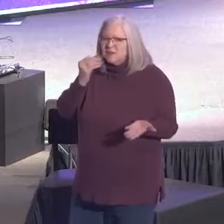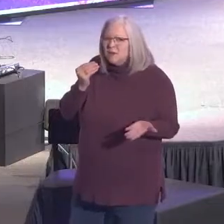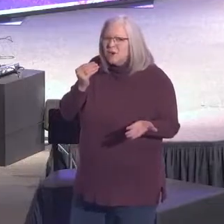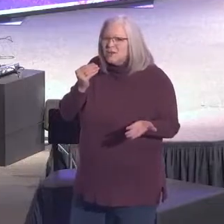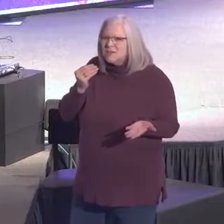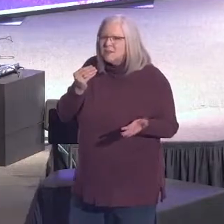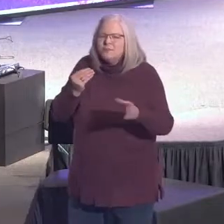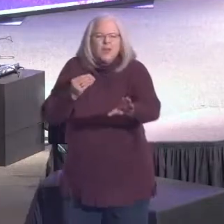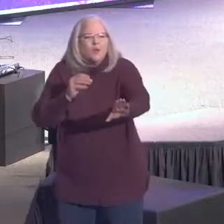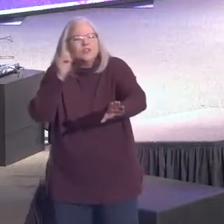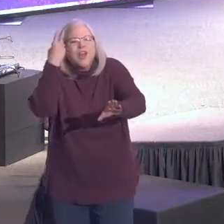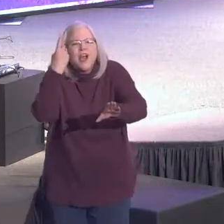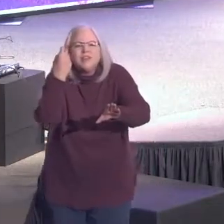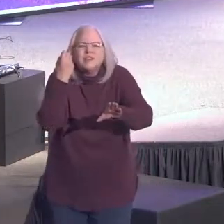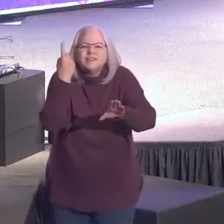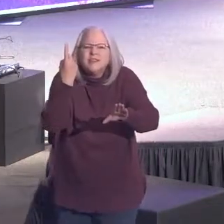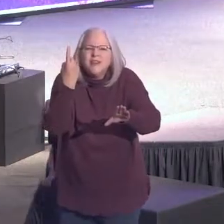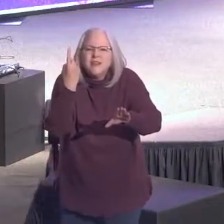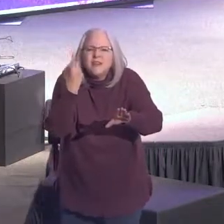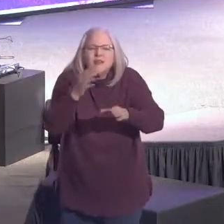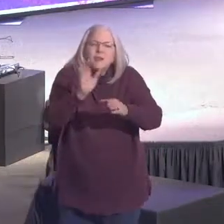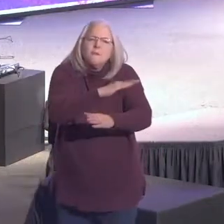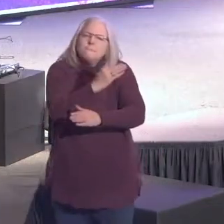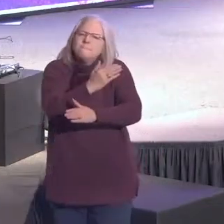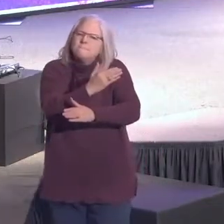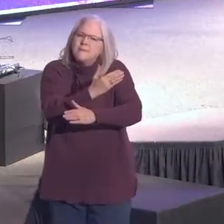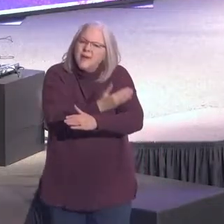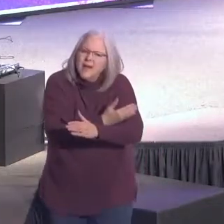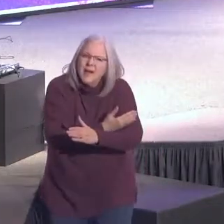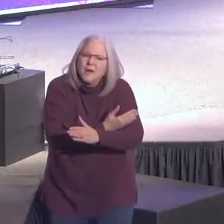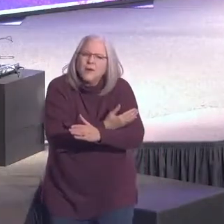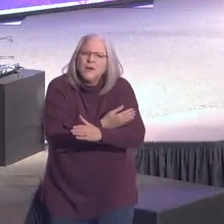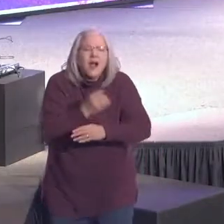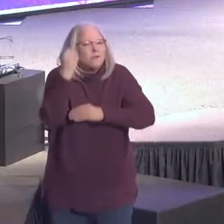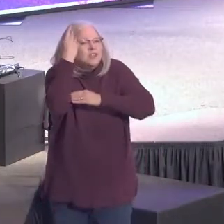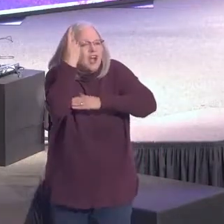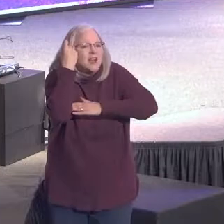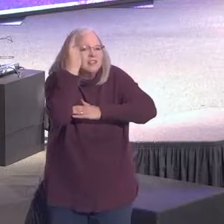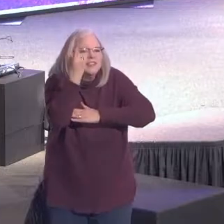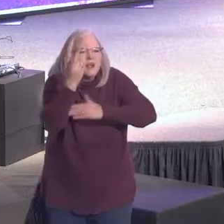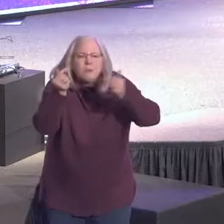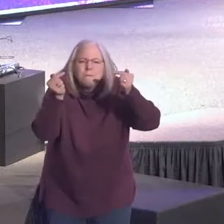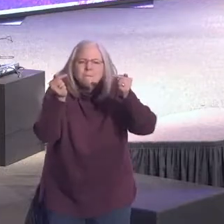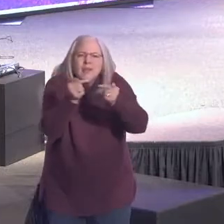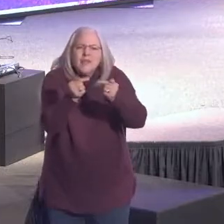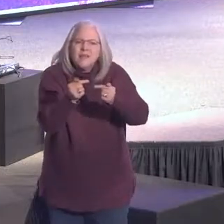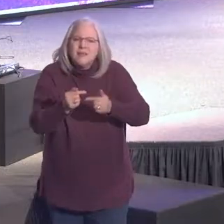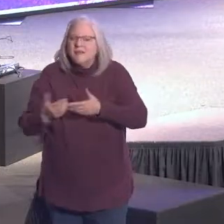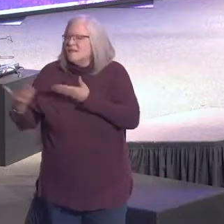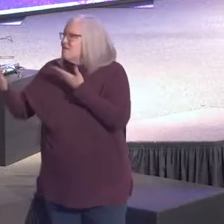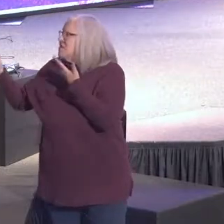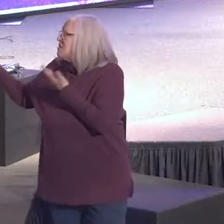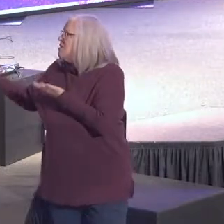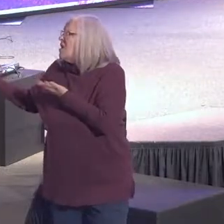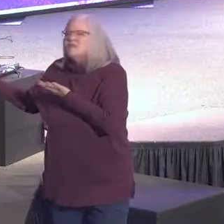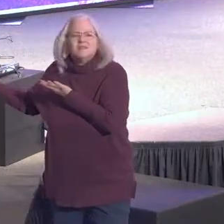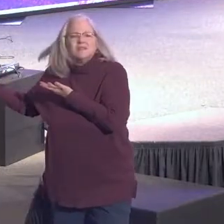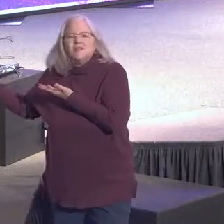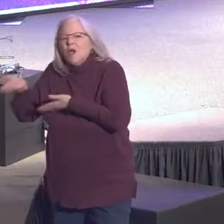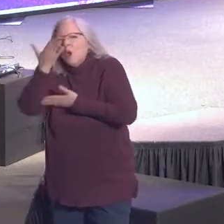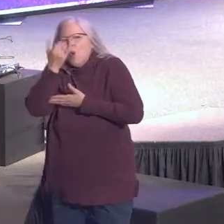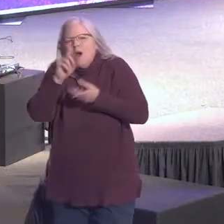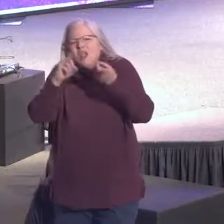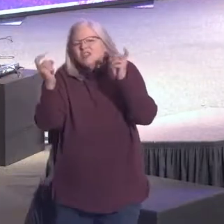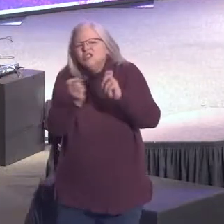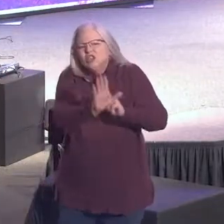I want you to understand the power of it. I want you to understand the pain of it. And why it can